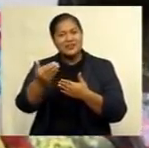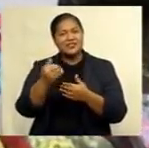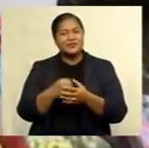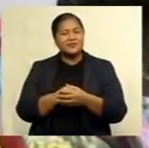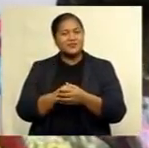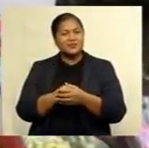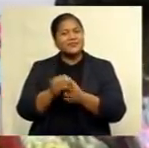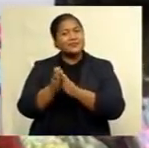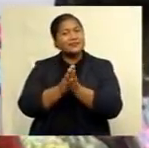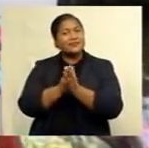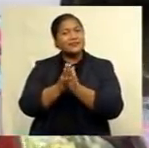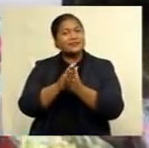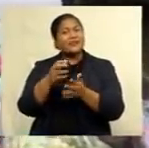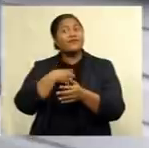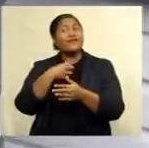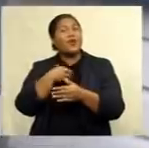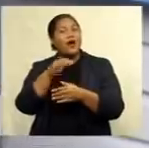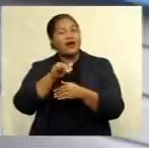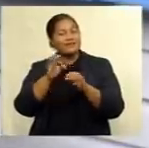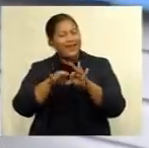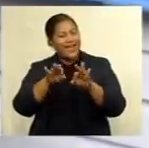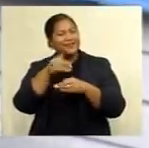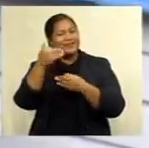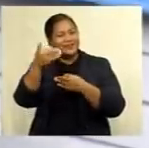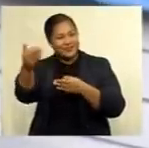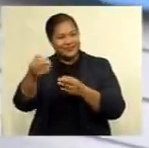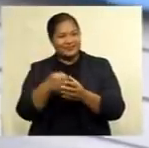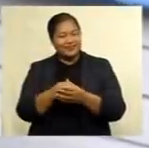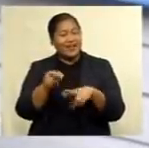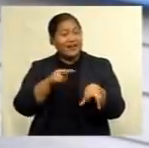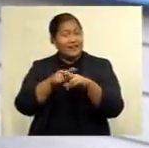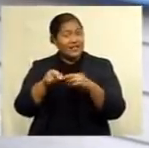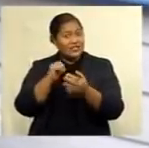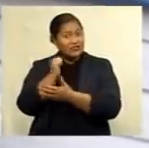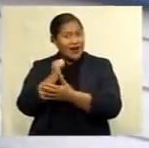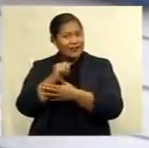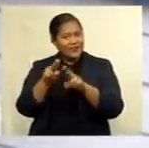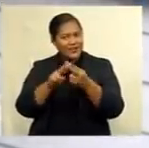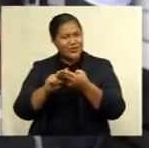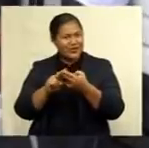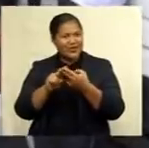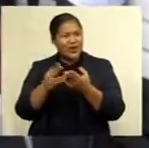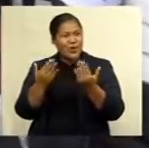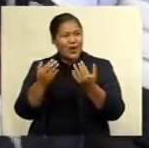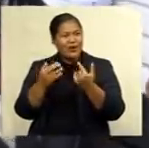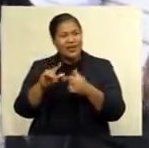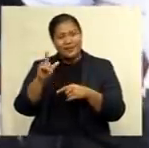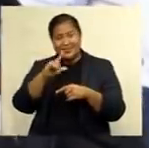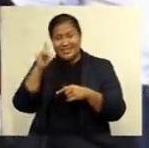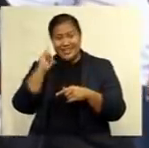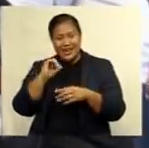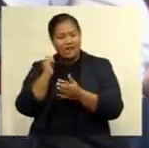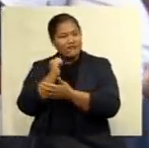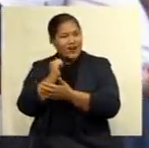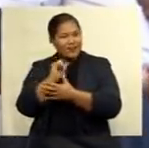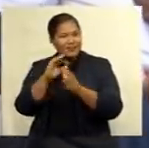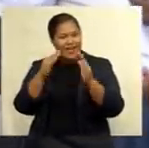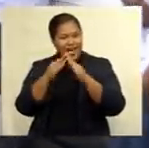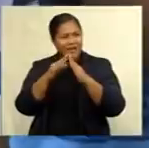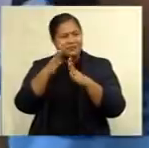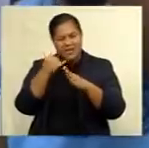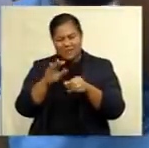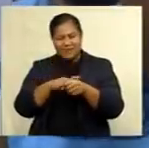to many things that are ahead of us. Fiji Rugby Union welcomed the players today at Rugby House and they're also making the necessary